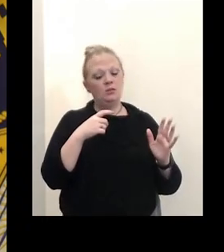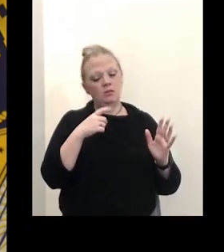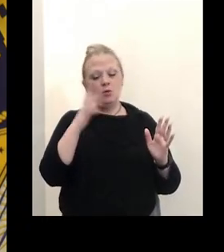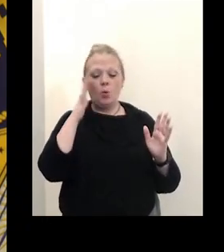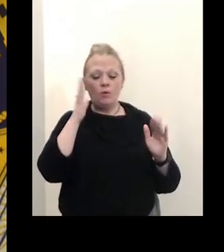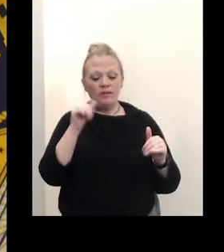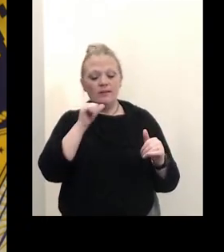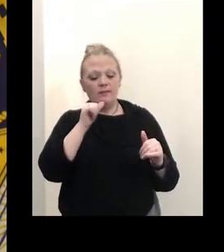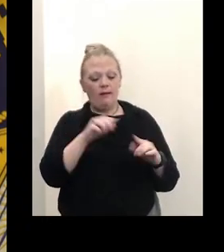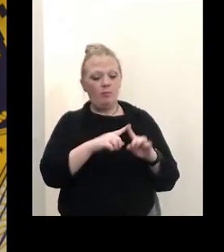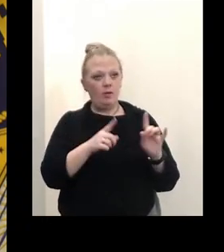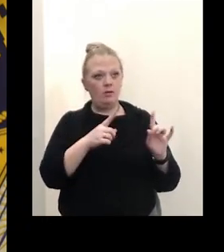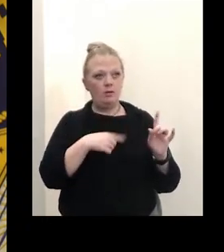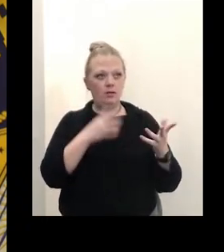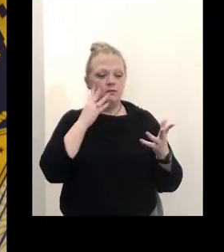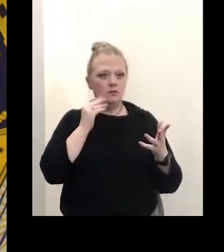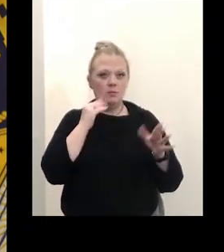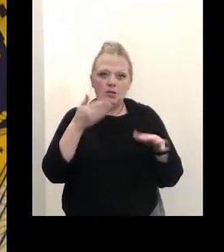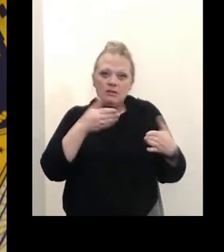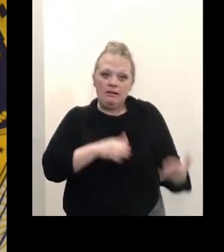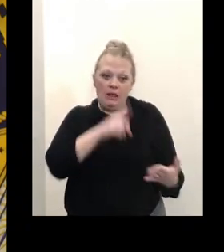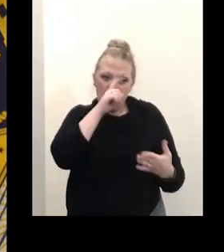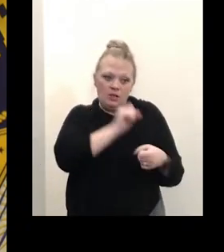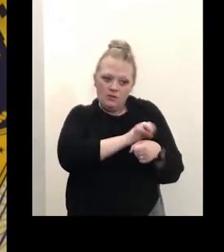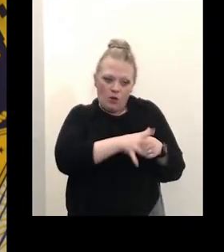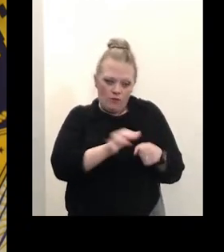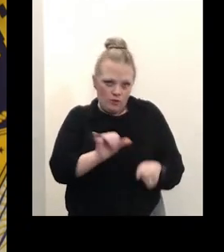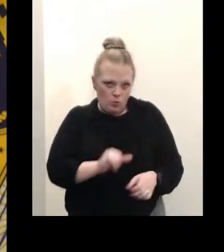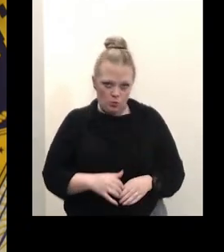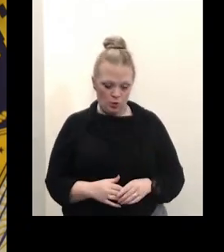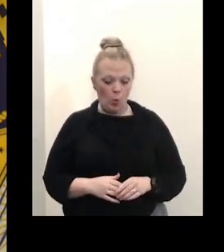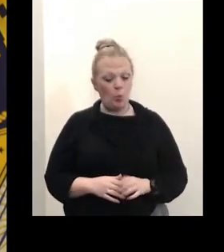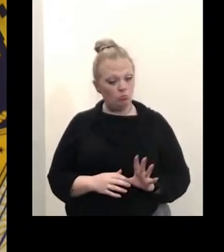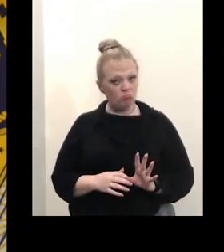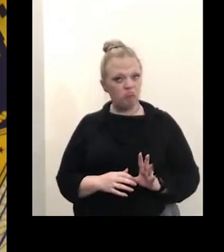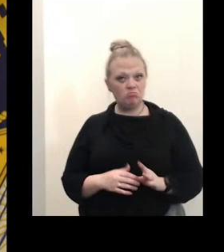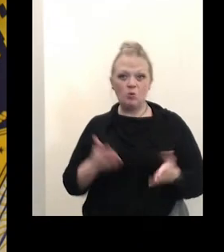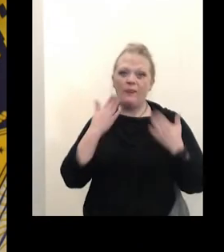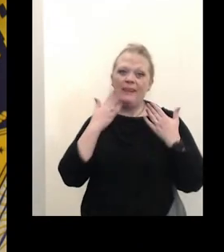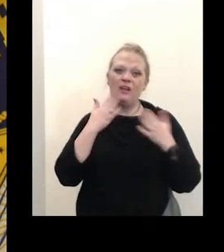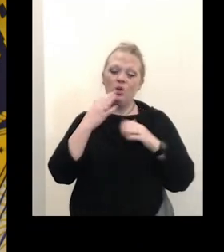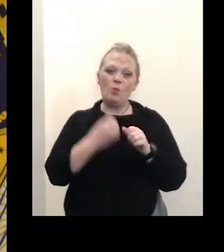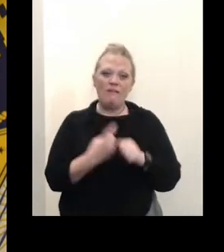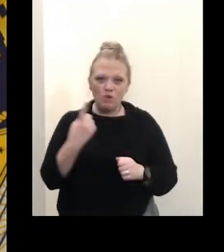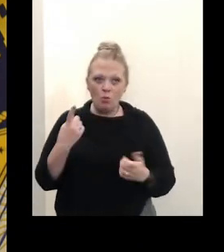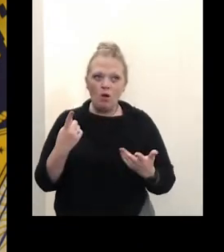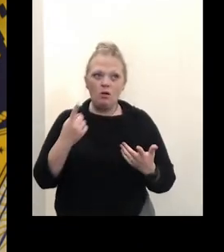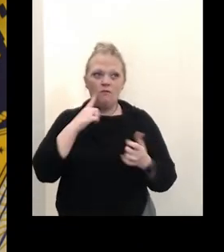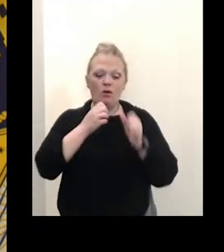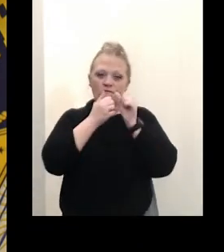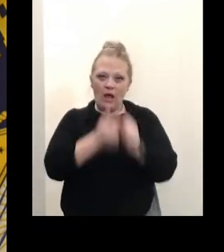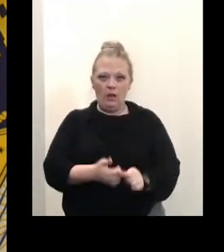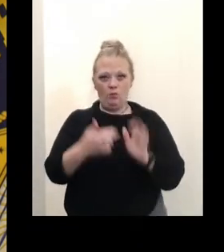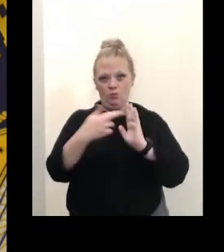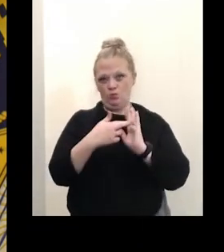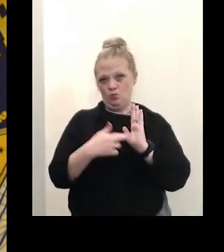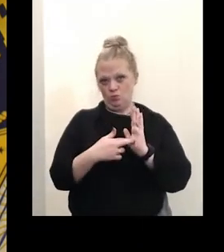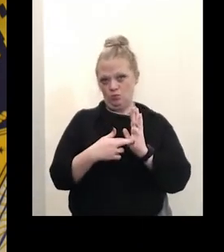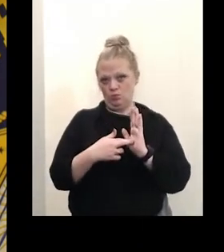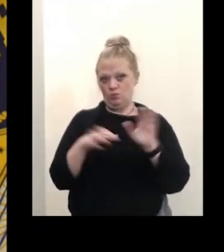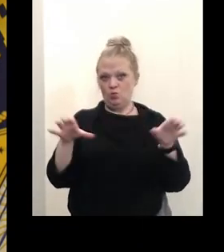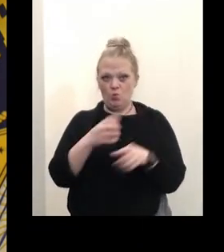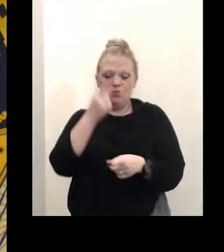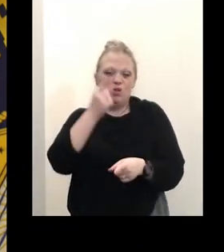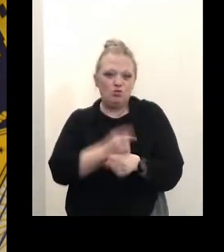run had people who died as a result of covet 19. so i thank everyone for following the rules doing what's right to help